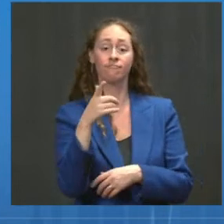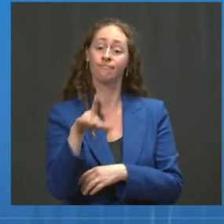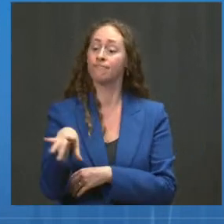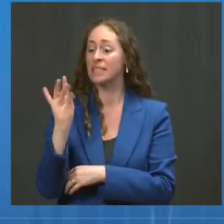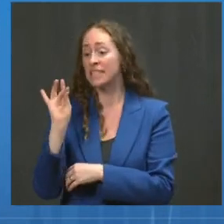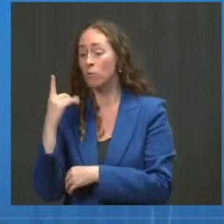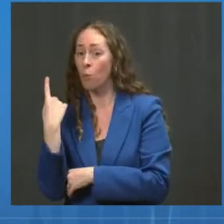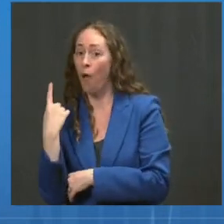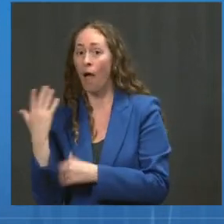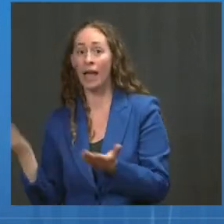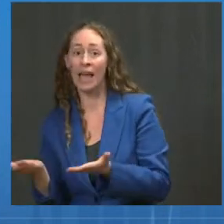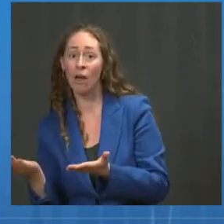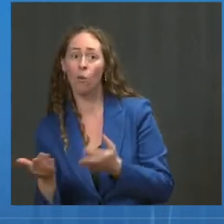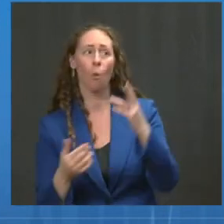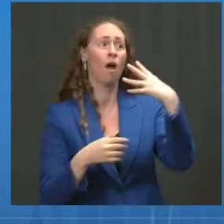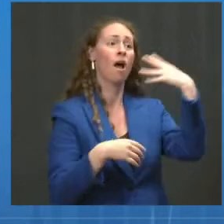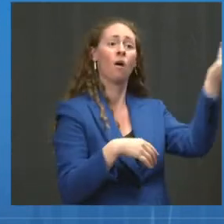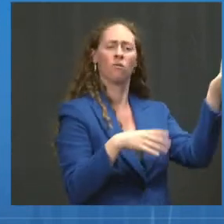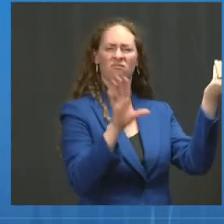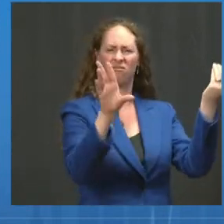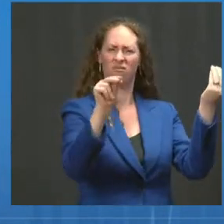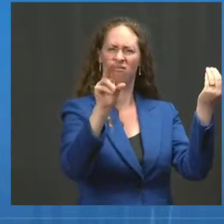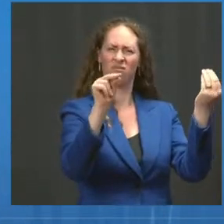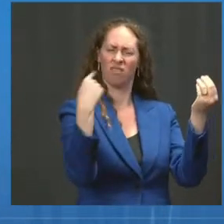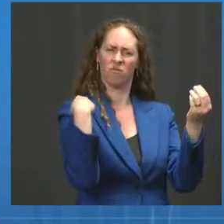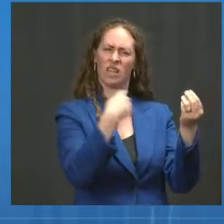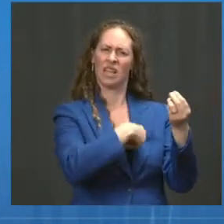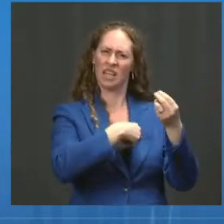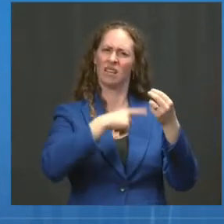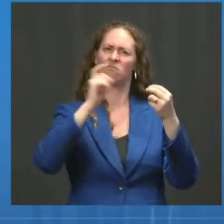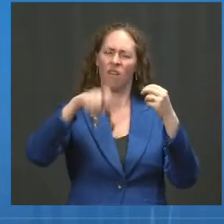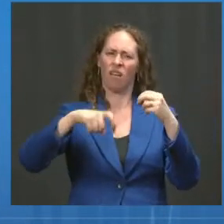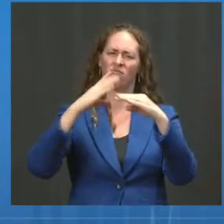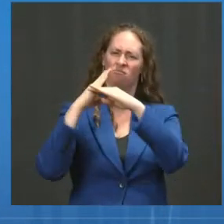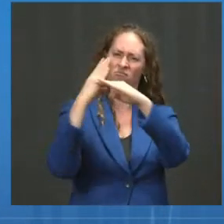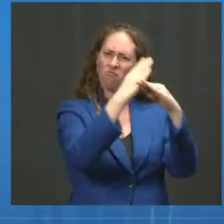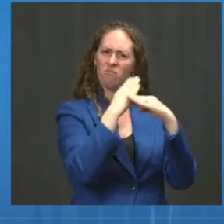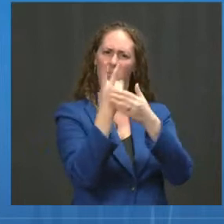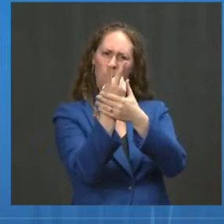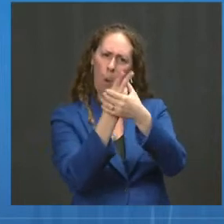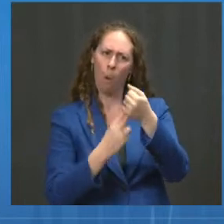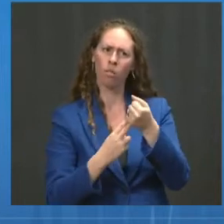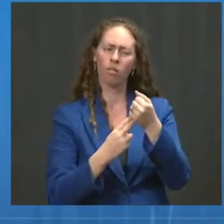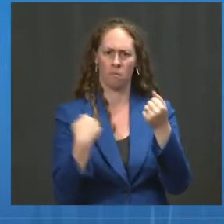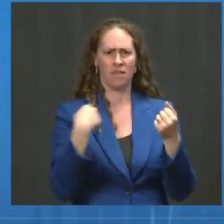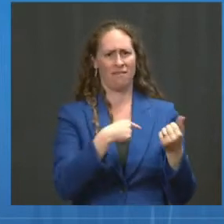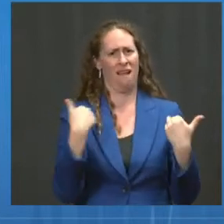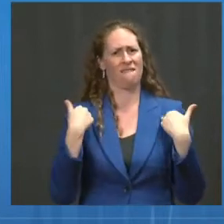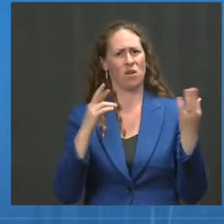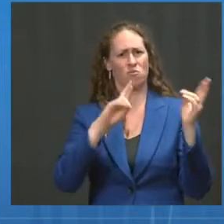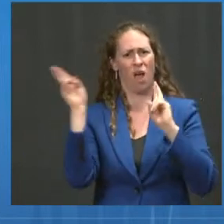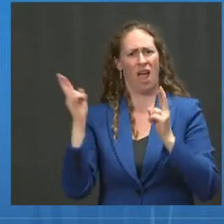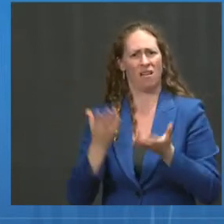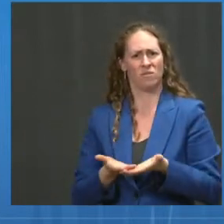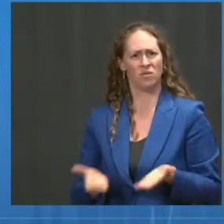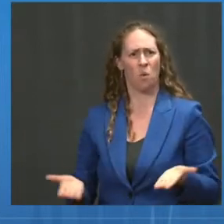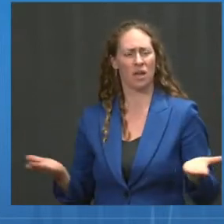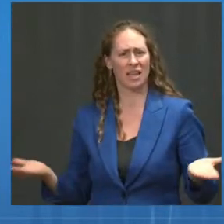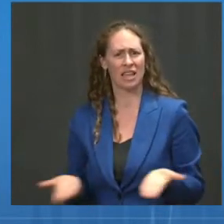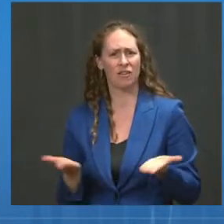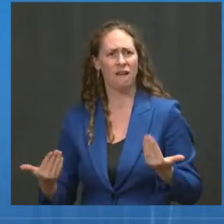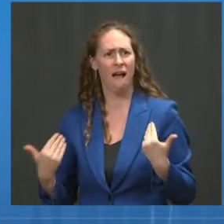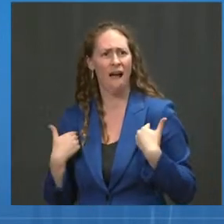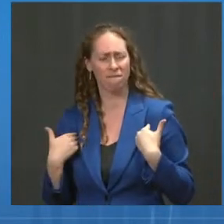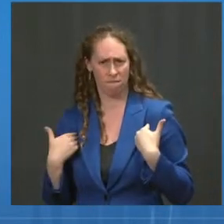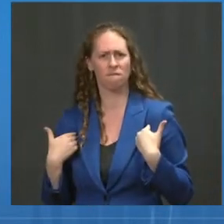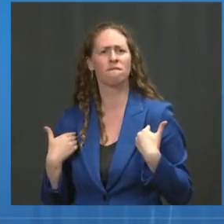to do everything we can to protect people here at home while recognizing that camping down the epidemic across the world and getting